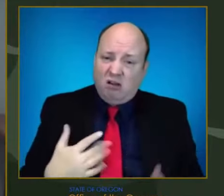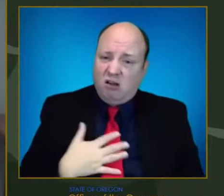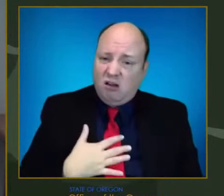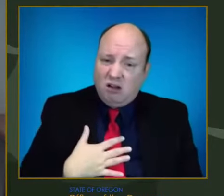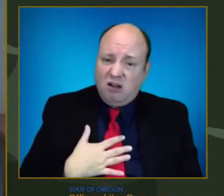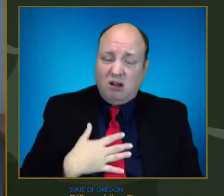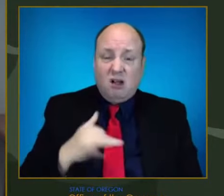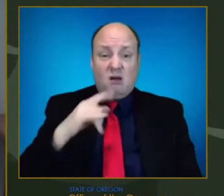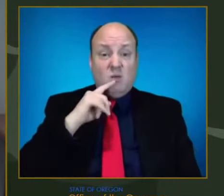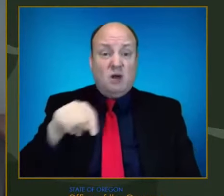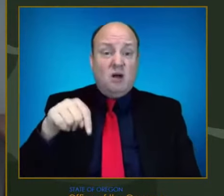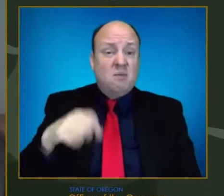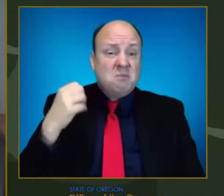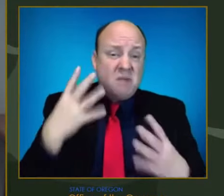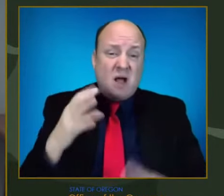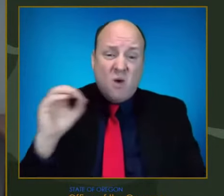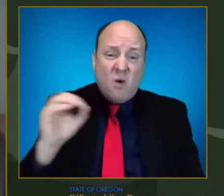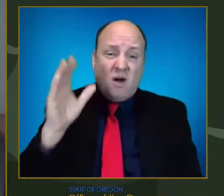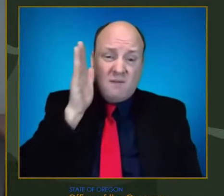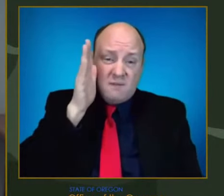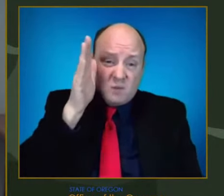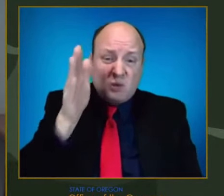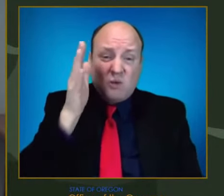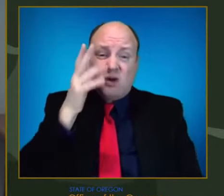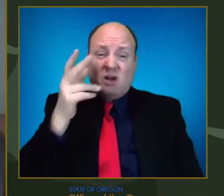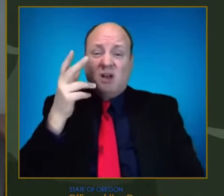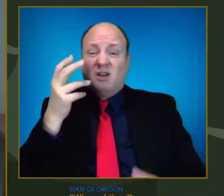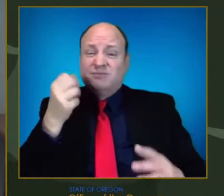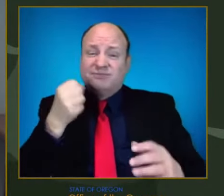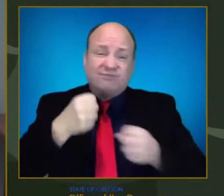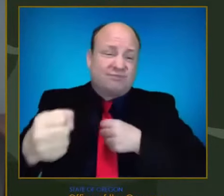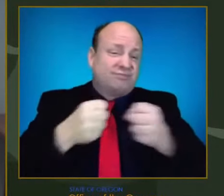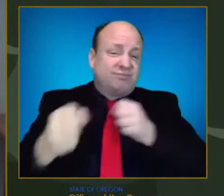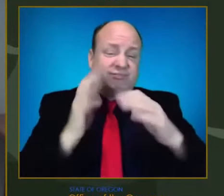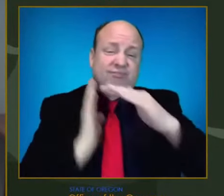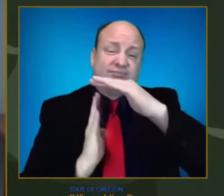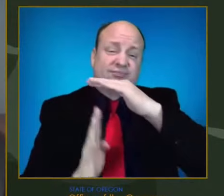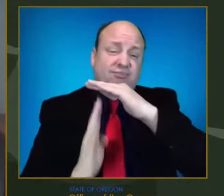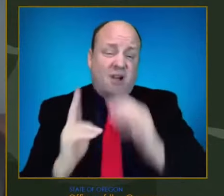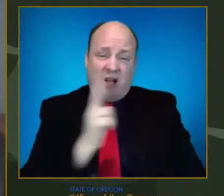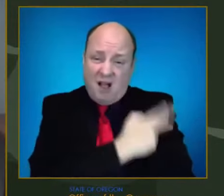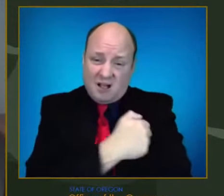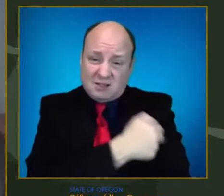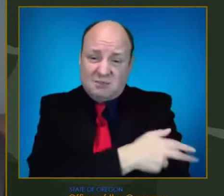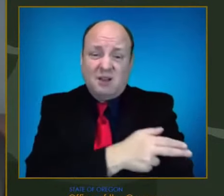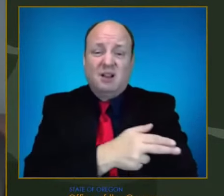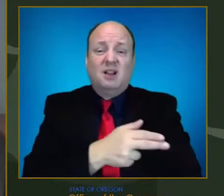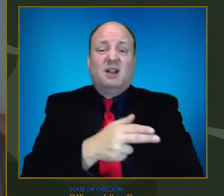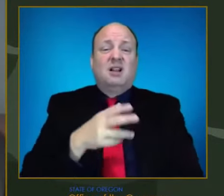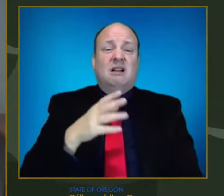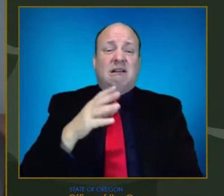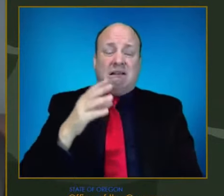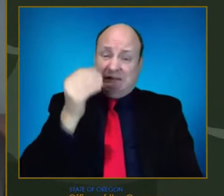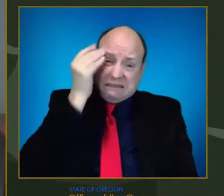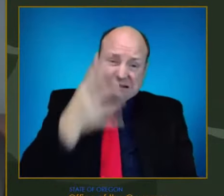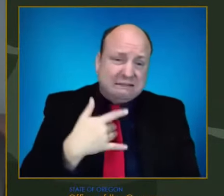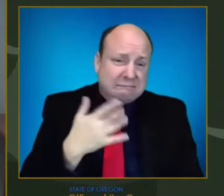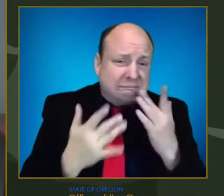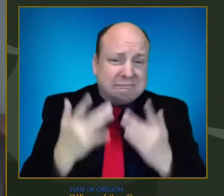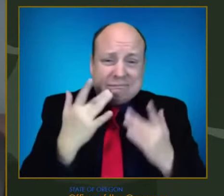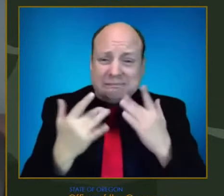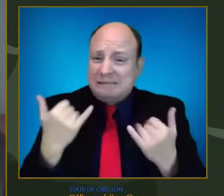which frankly remain in drastically short supply even now around the state. To be candid,